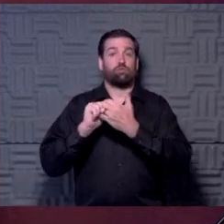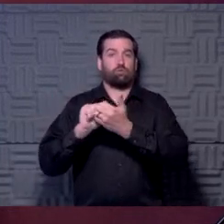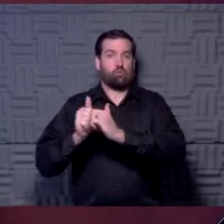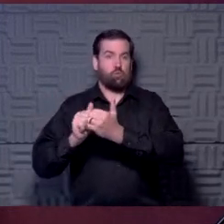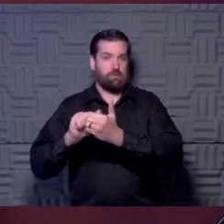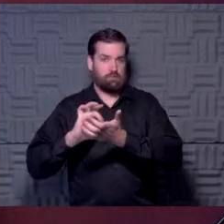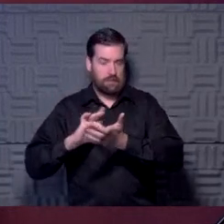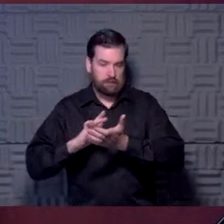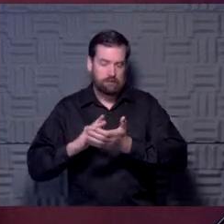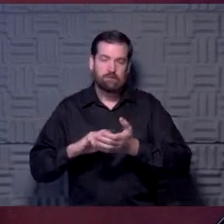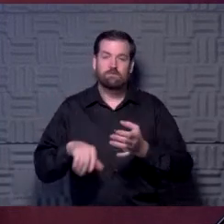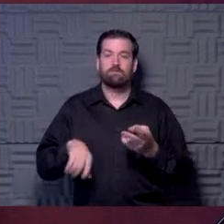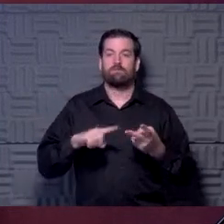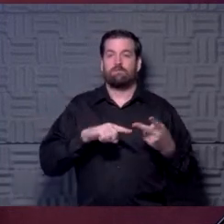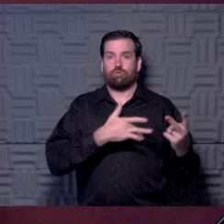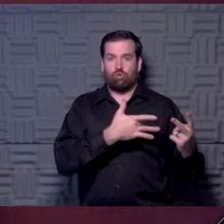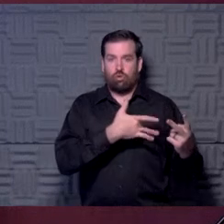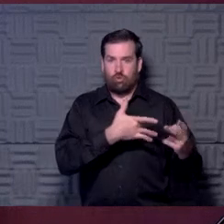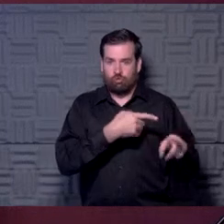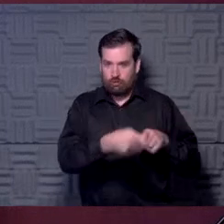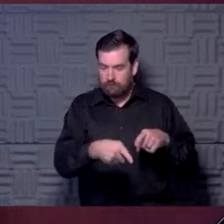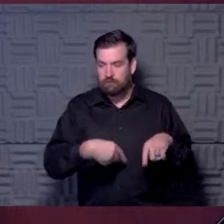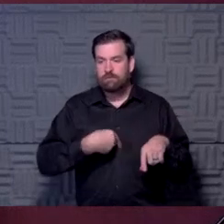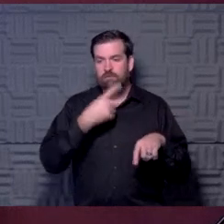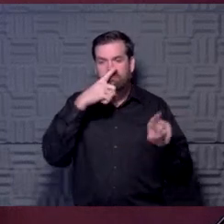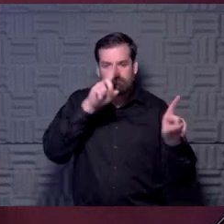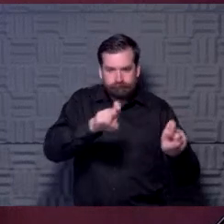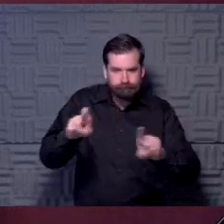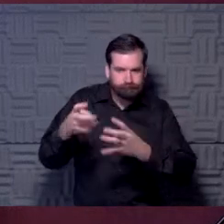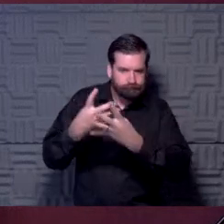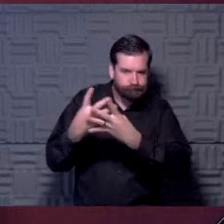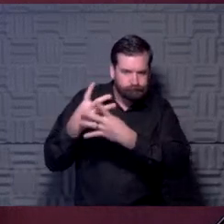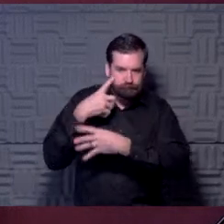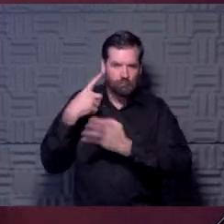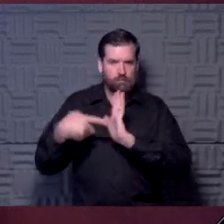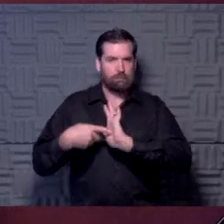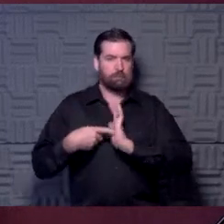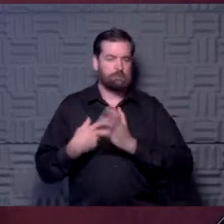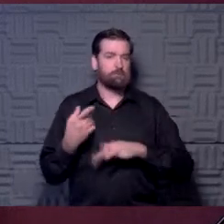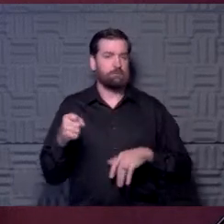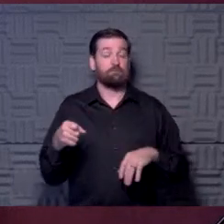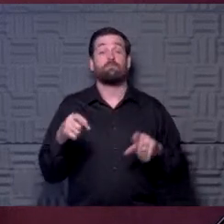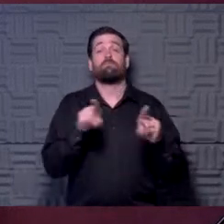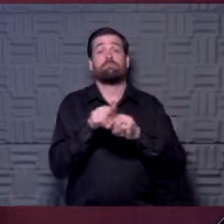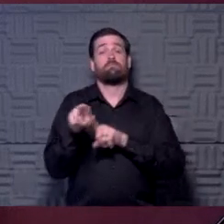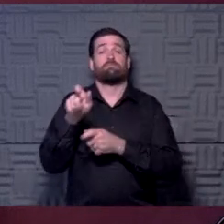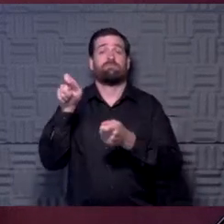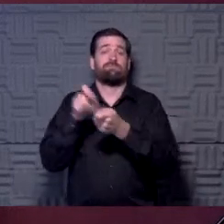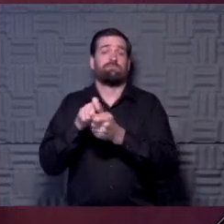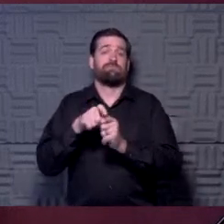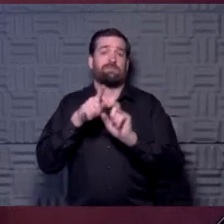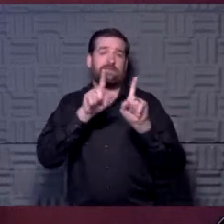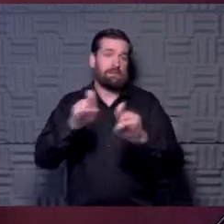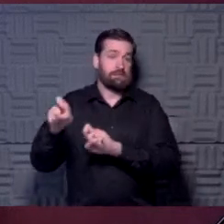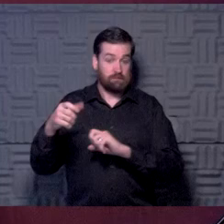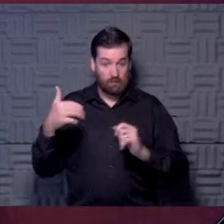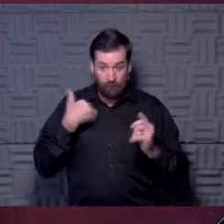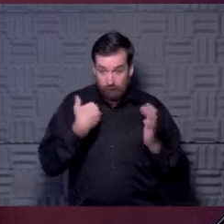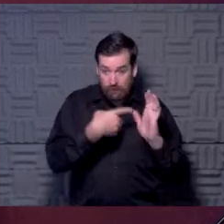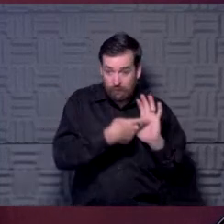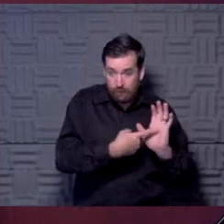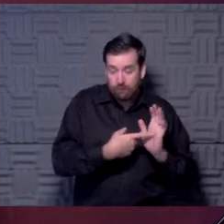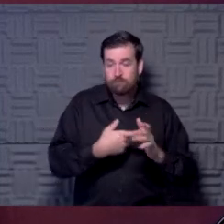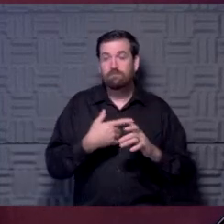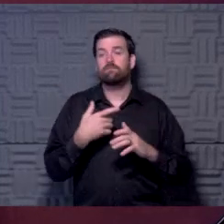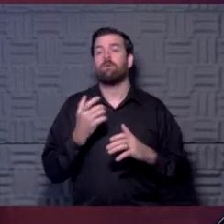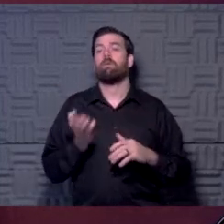physicians and cardiologists, we've followed patients and screened them for symptoms and also have testing to confirm if they have symptoms, if they have